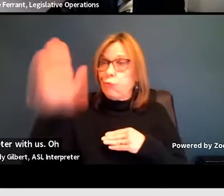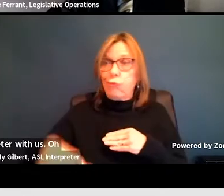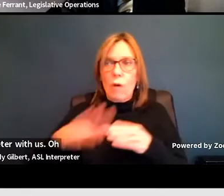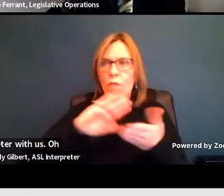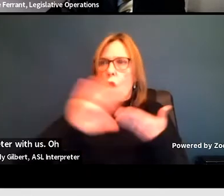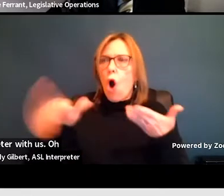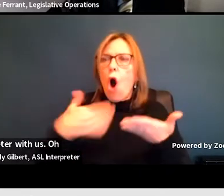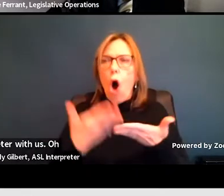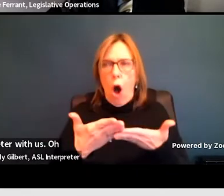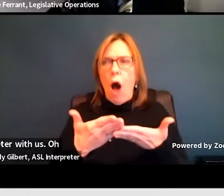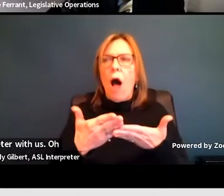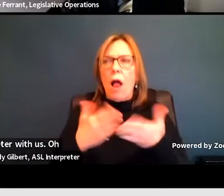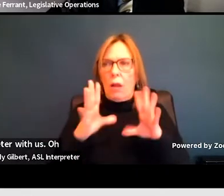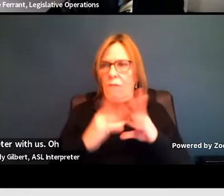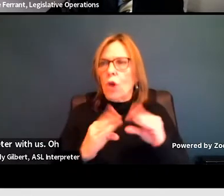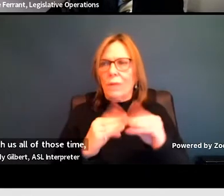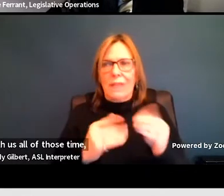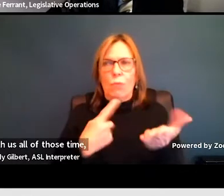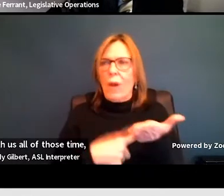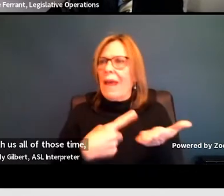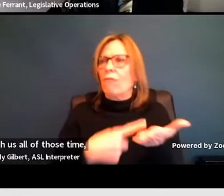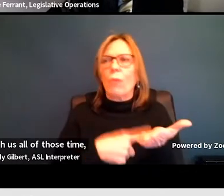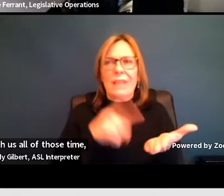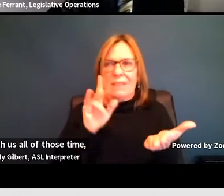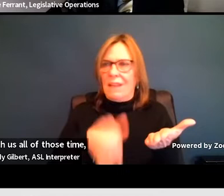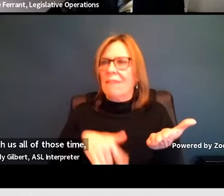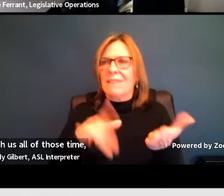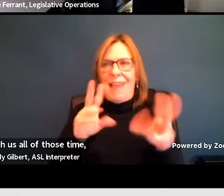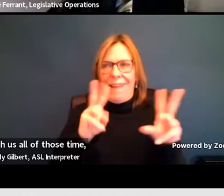times whenever we dealt with that issue.